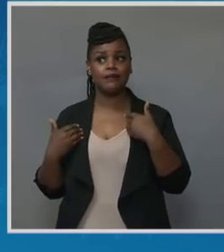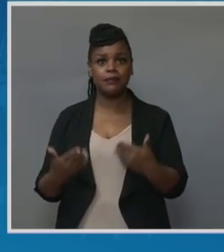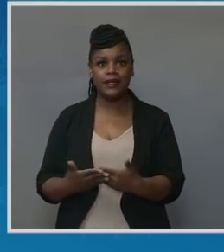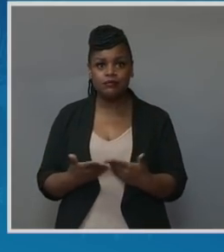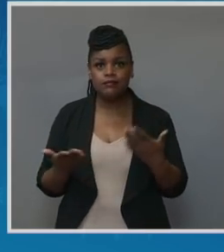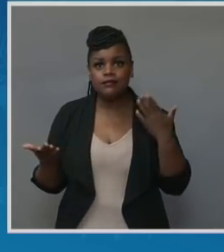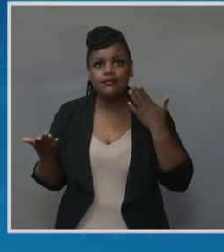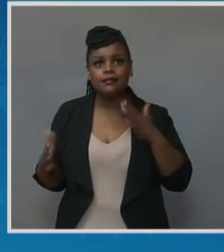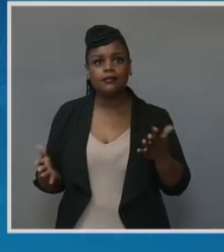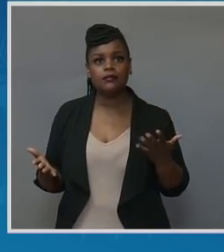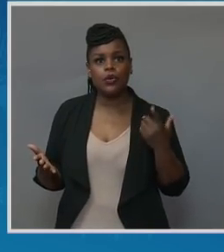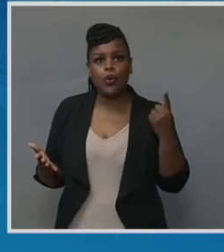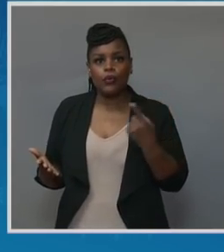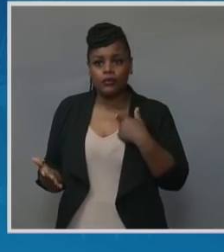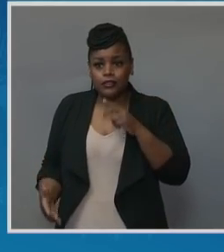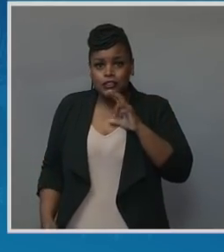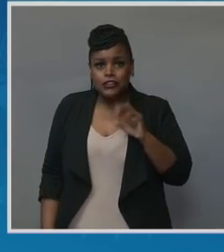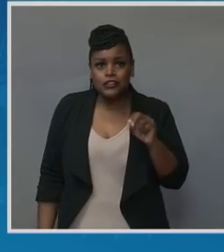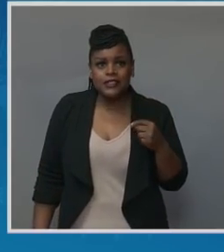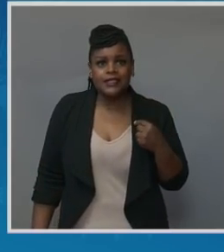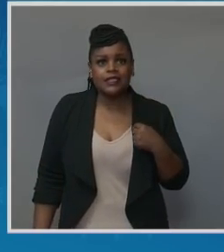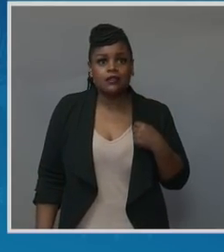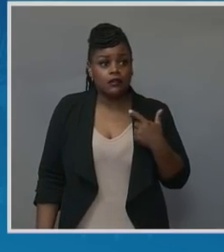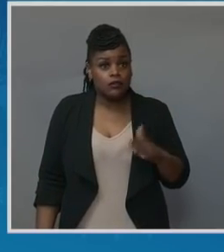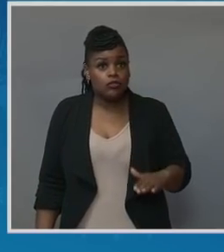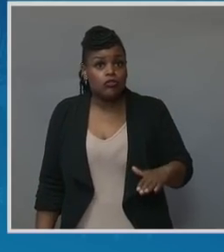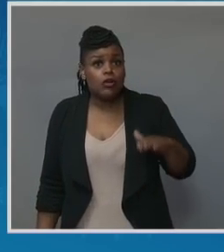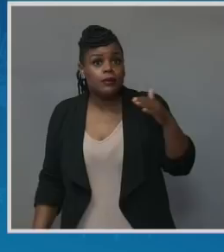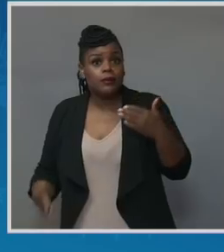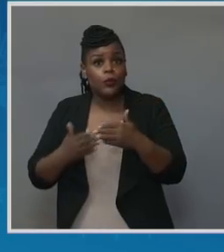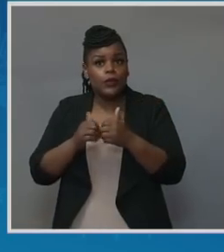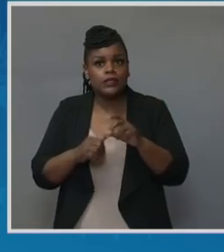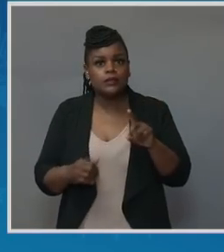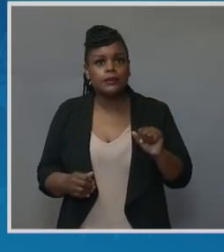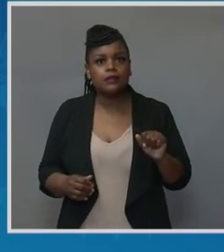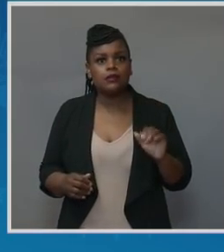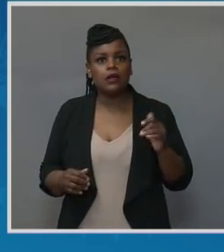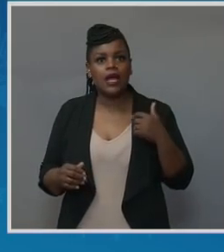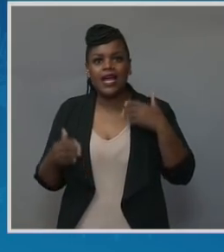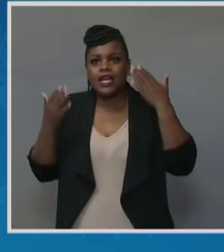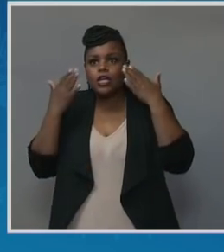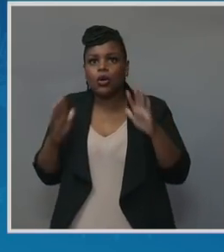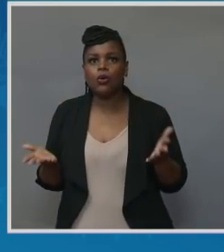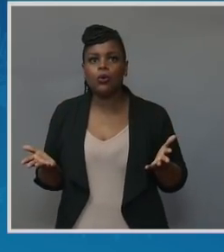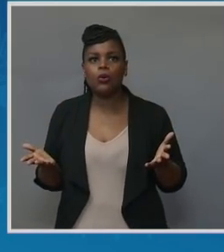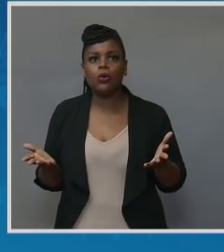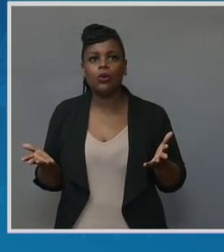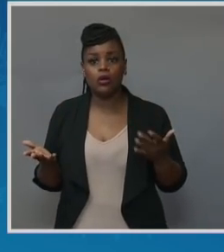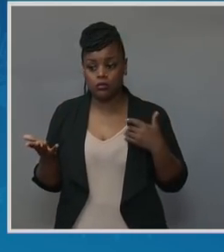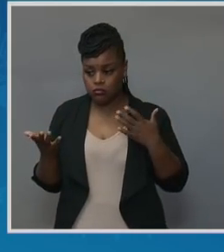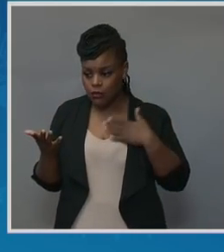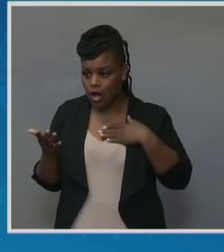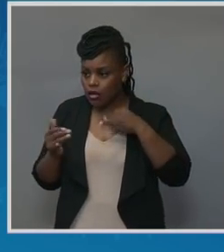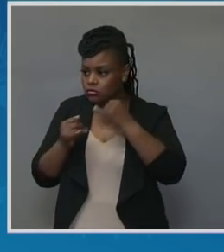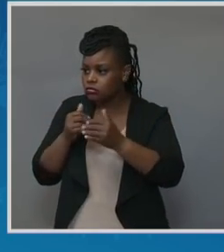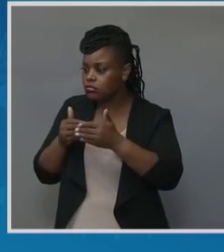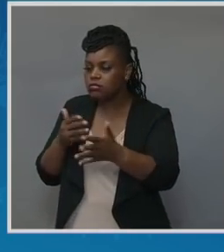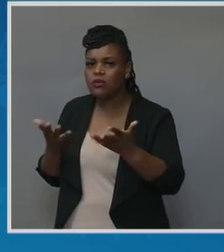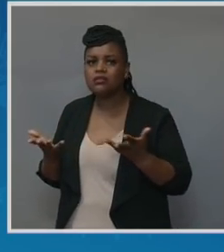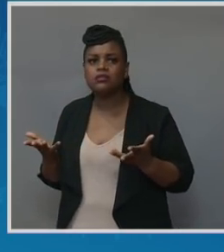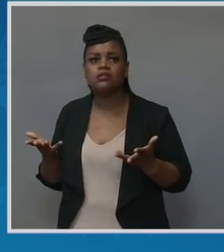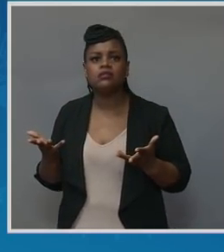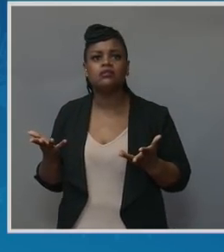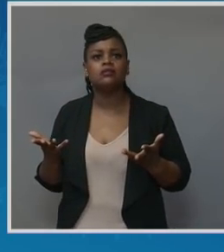raising a child with a disability that I didn't know what the outcome would be. But I knew that there were other Black women